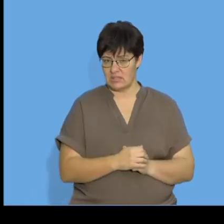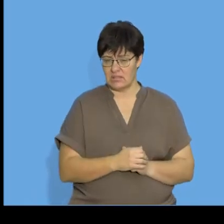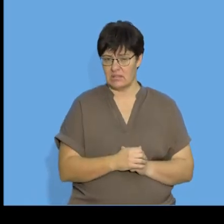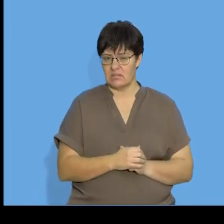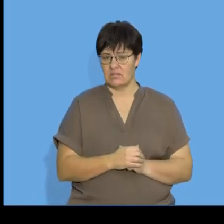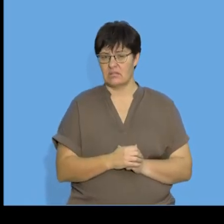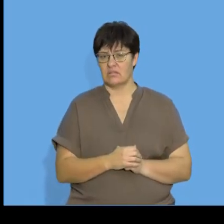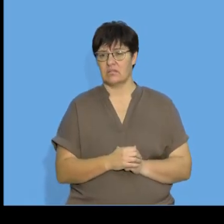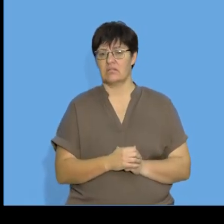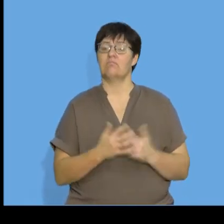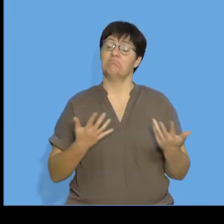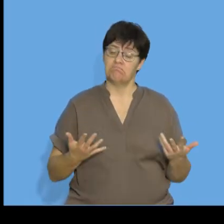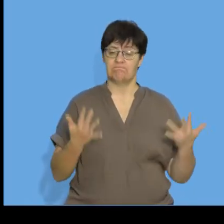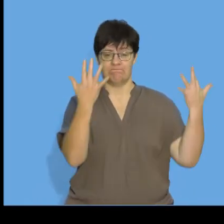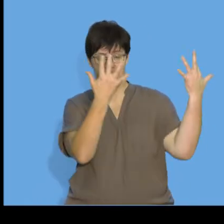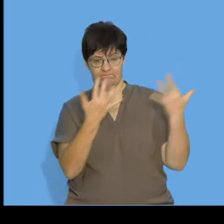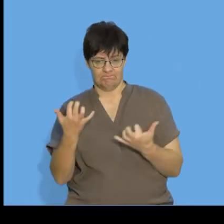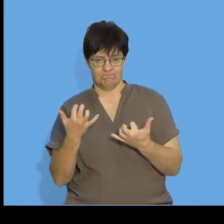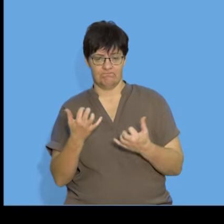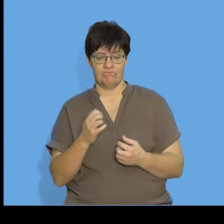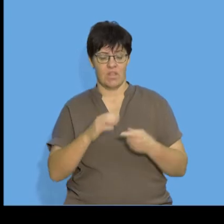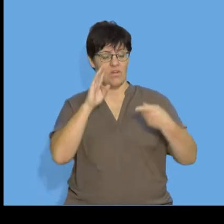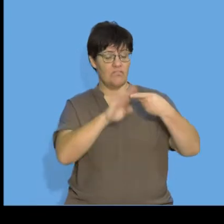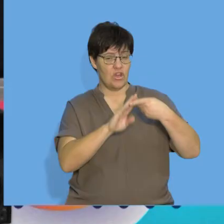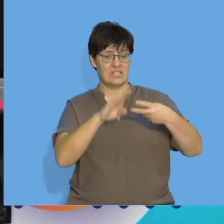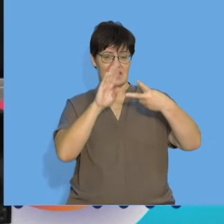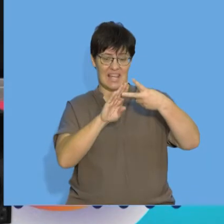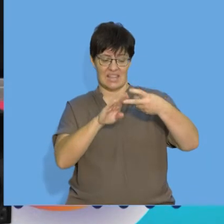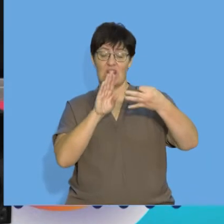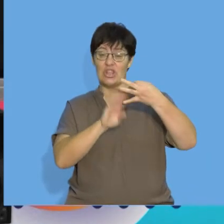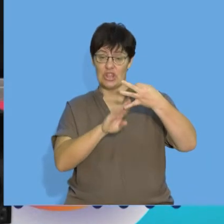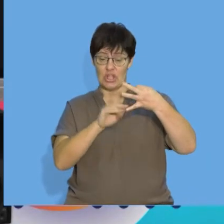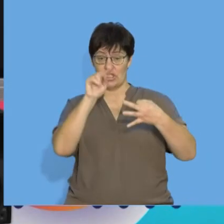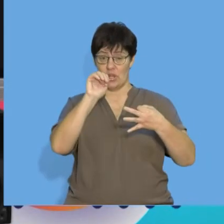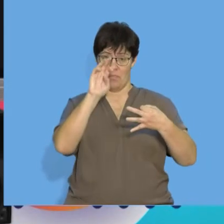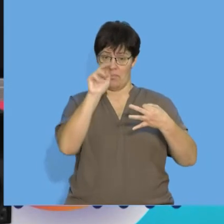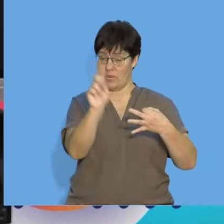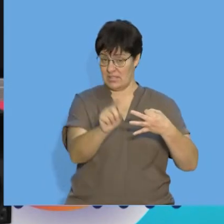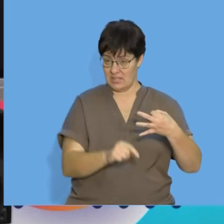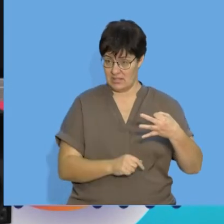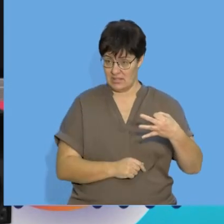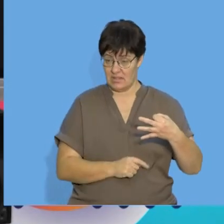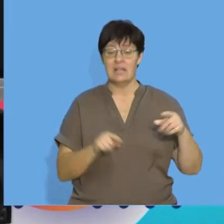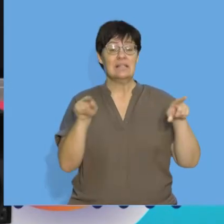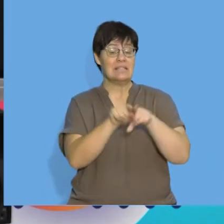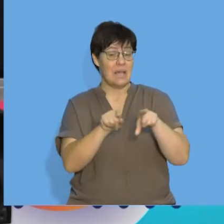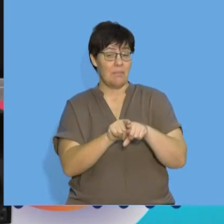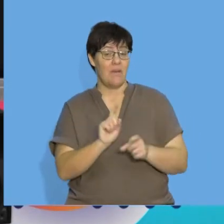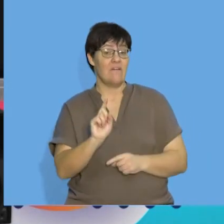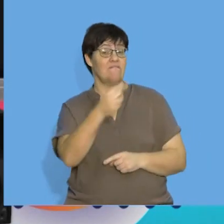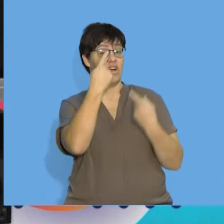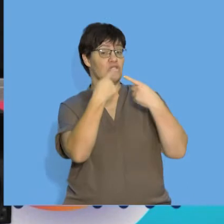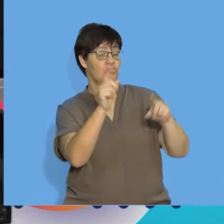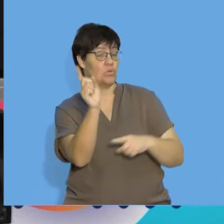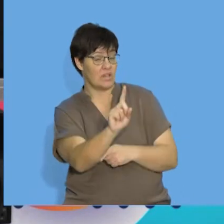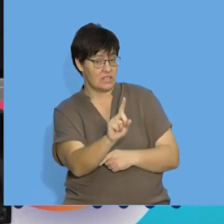we are going to calculate what the first, second, and third term would be. We're also going to calculate what those first differences